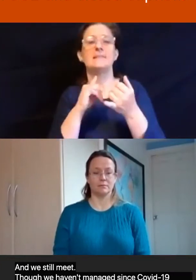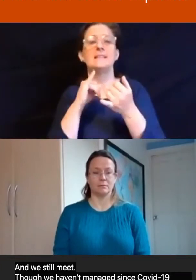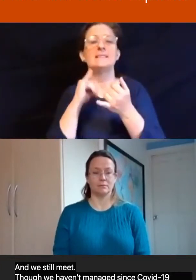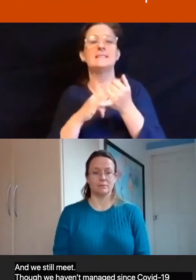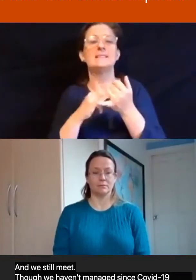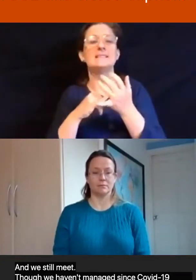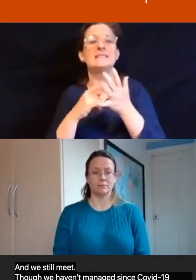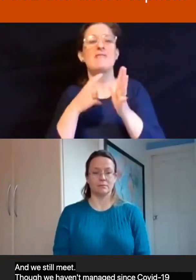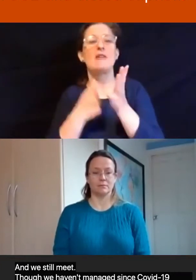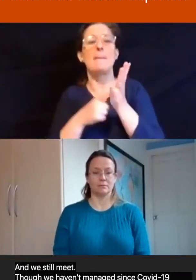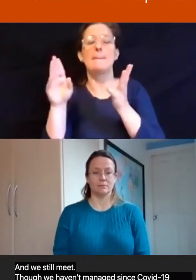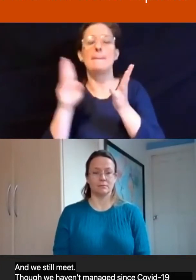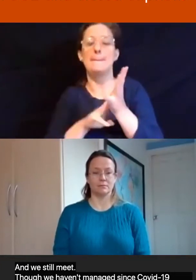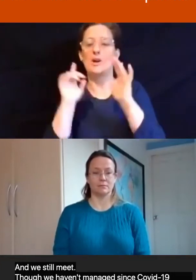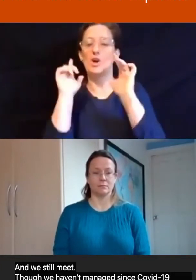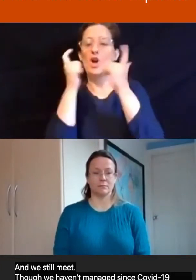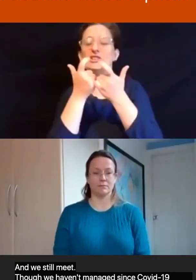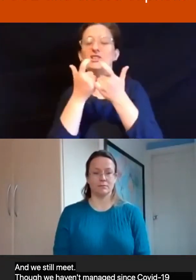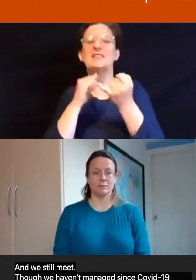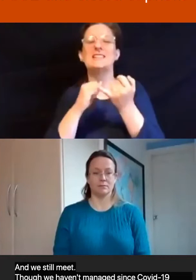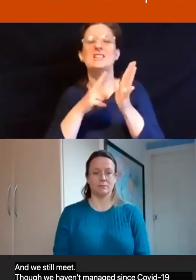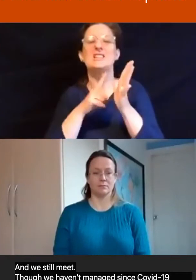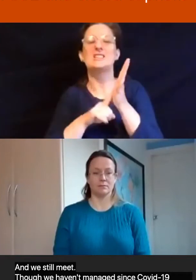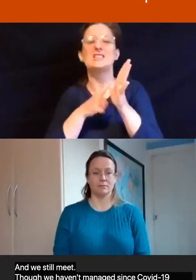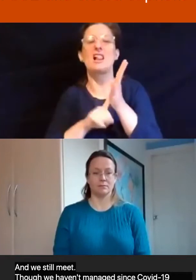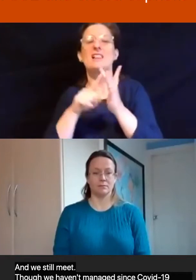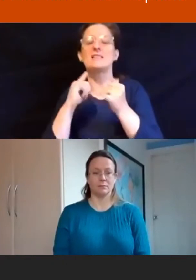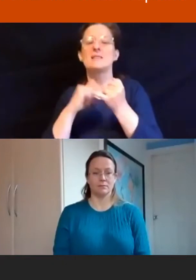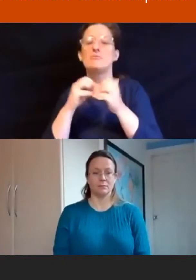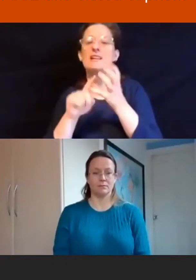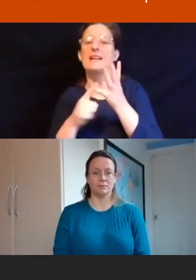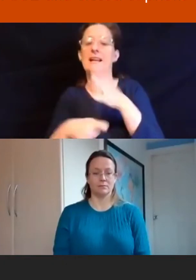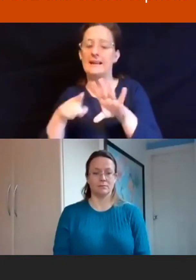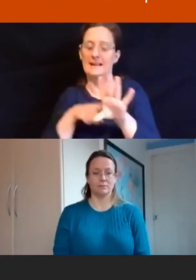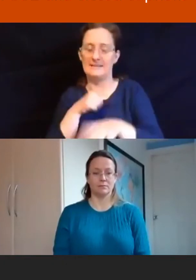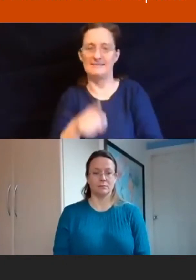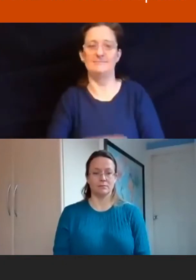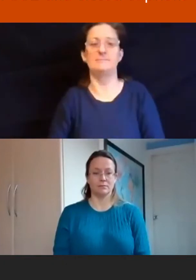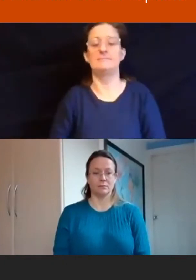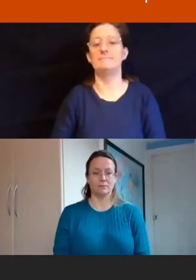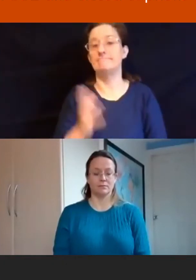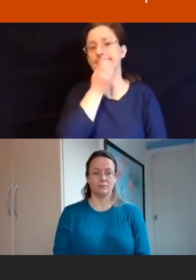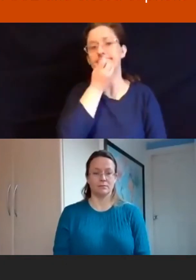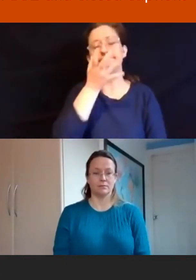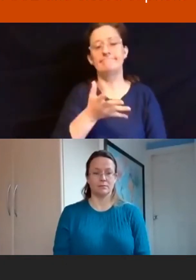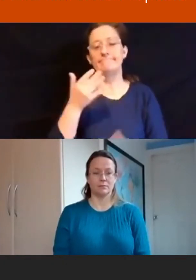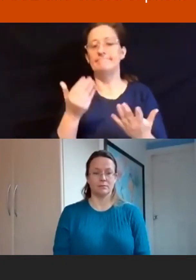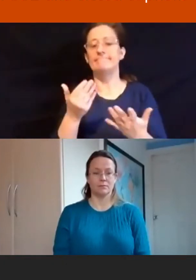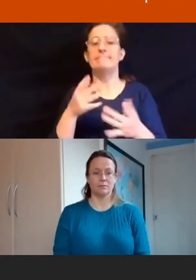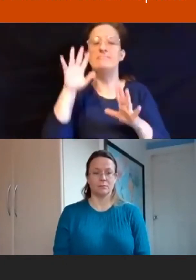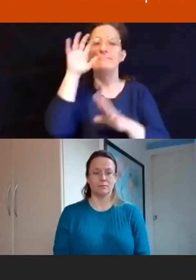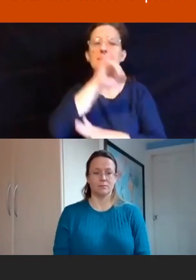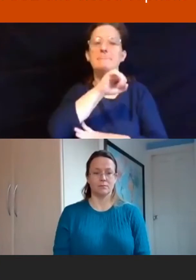Salisbury and was situated just across the lawns from that beautiful cathedral. Remember that